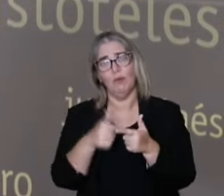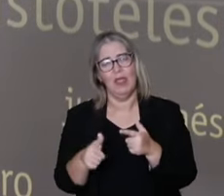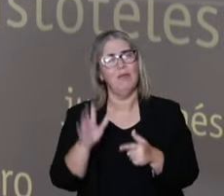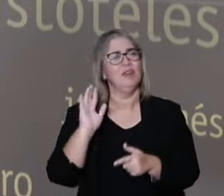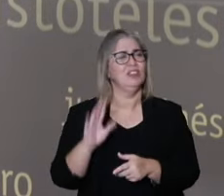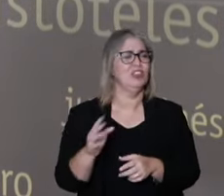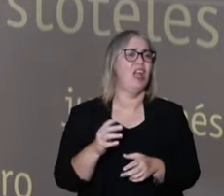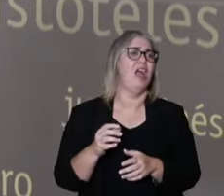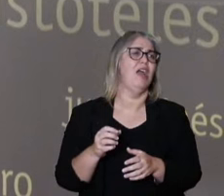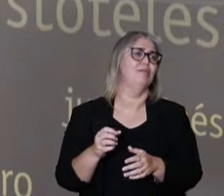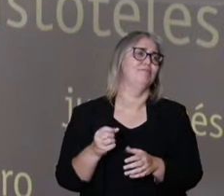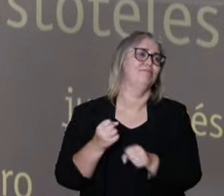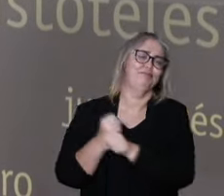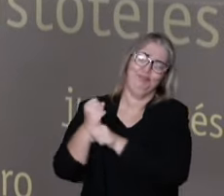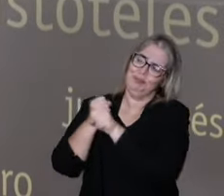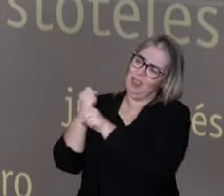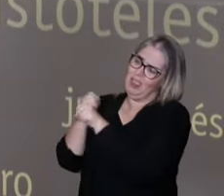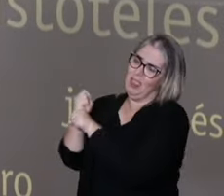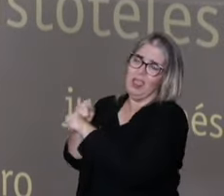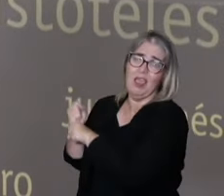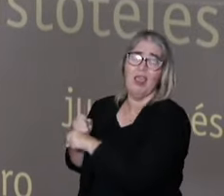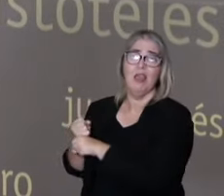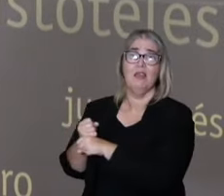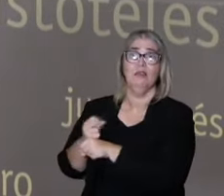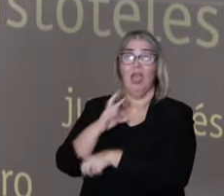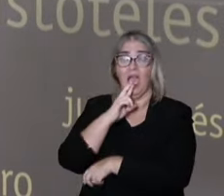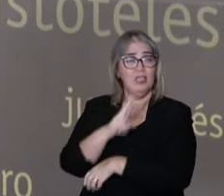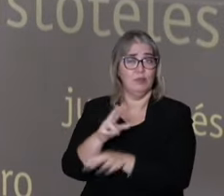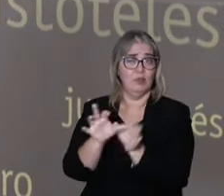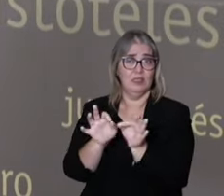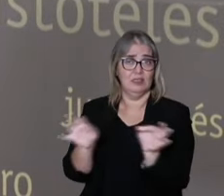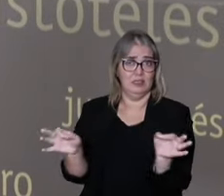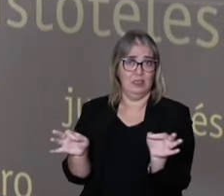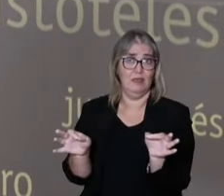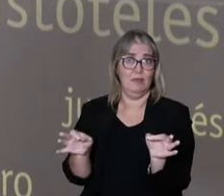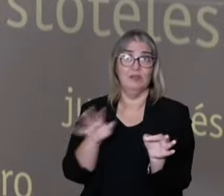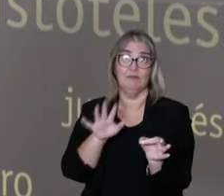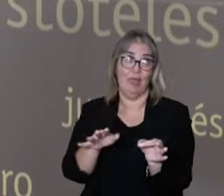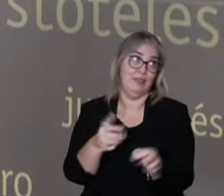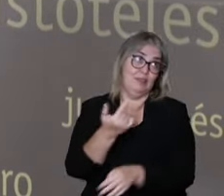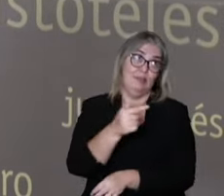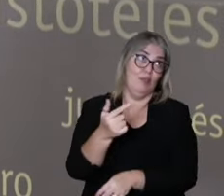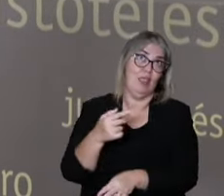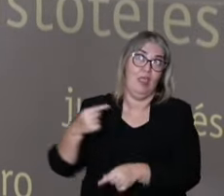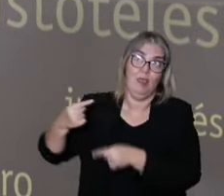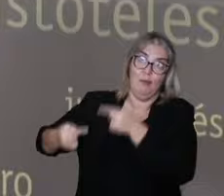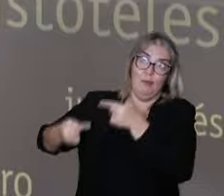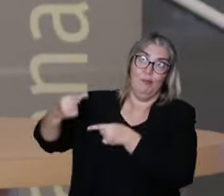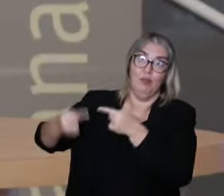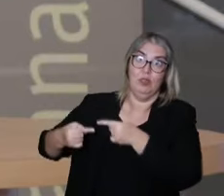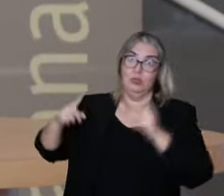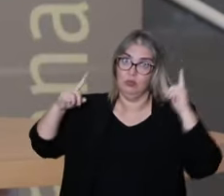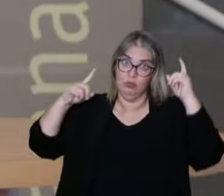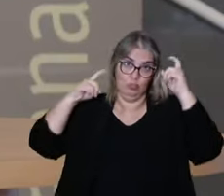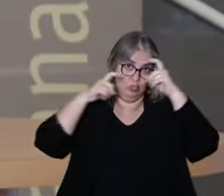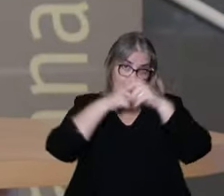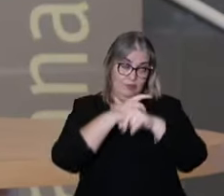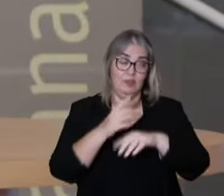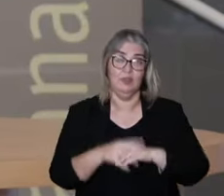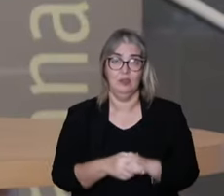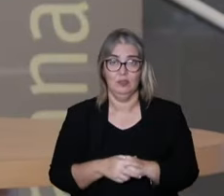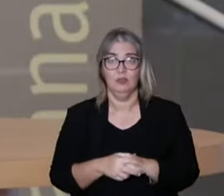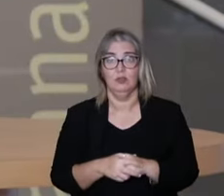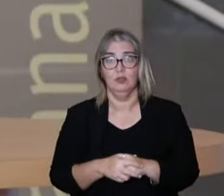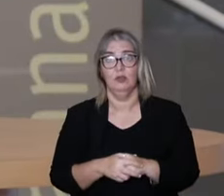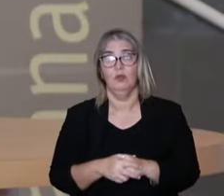We have a problem that we know for so many decades and the solution simple, but we don't have political power not